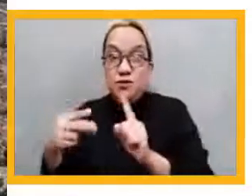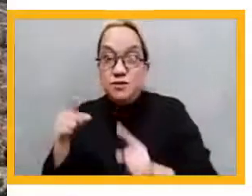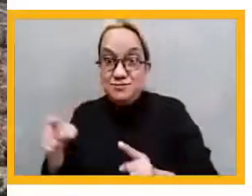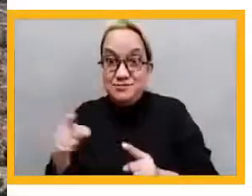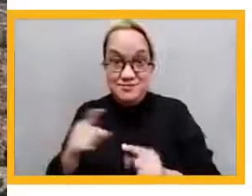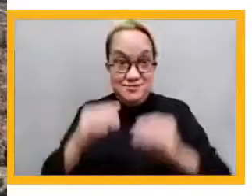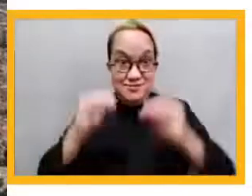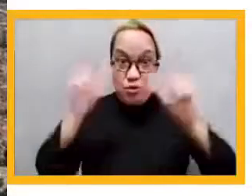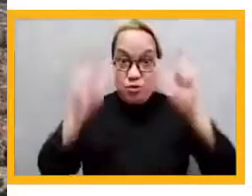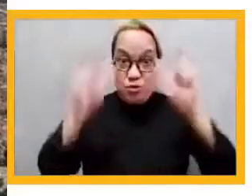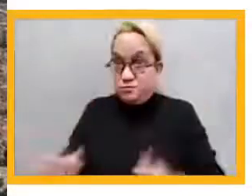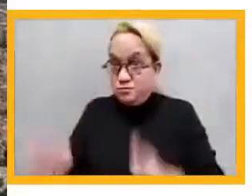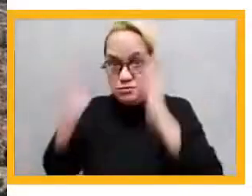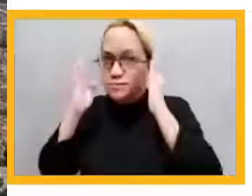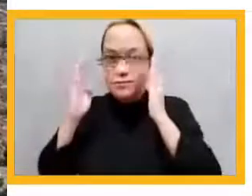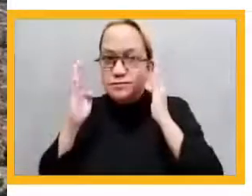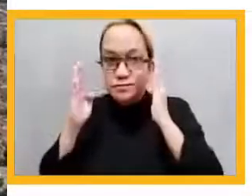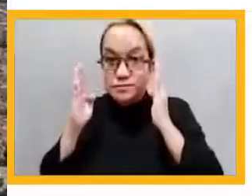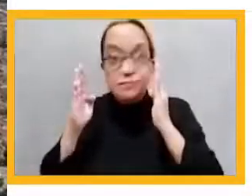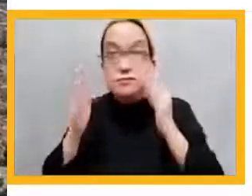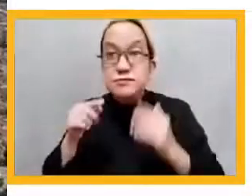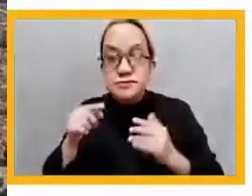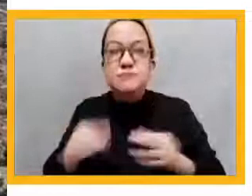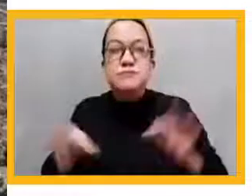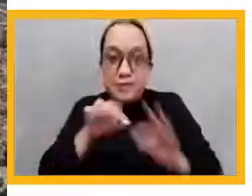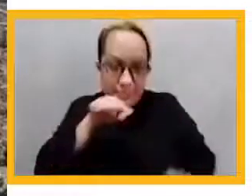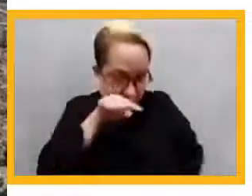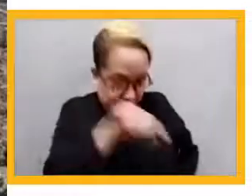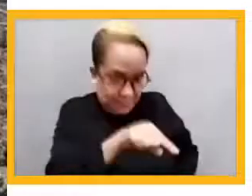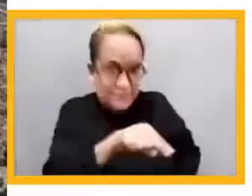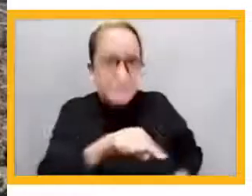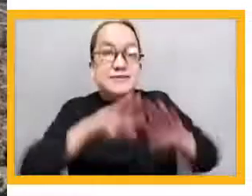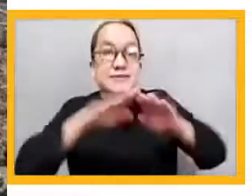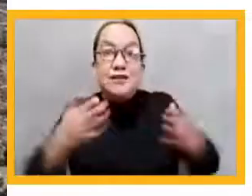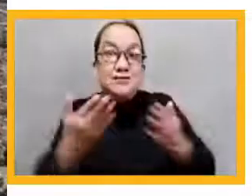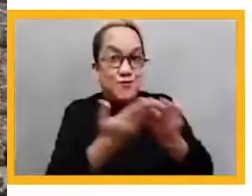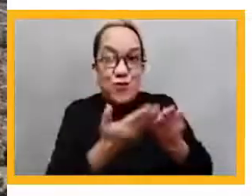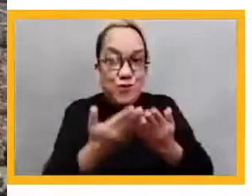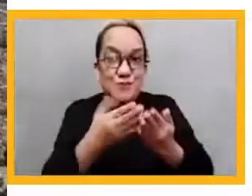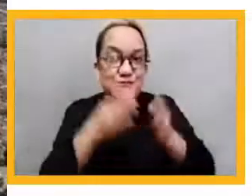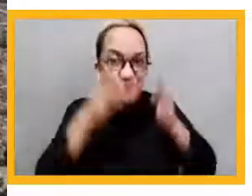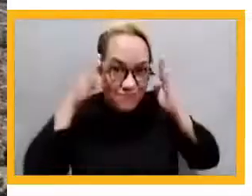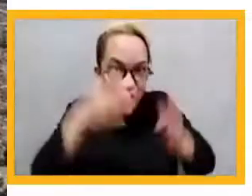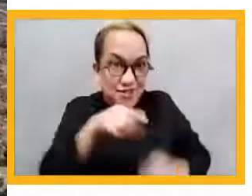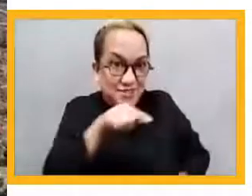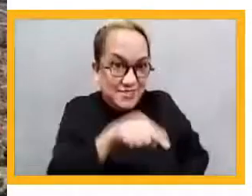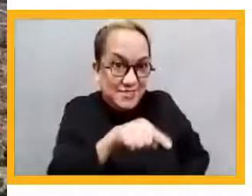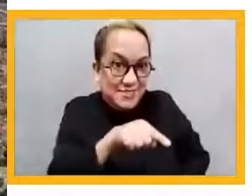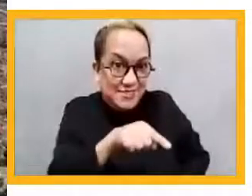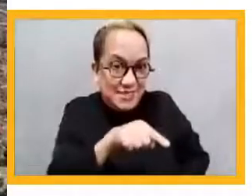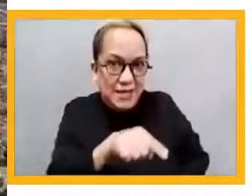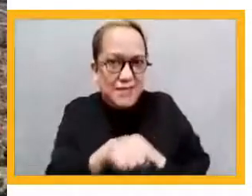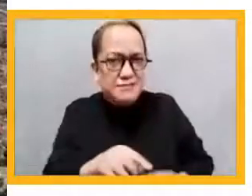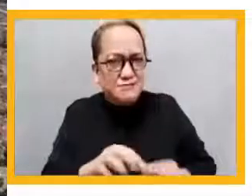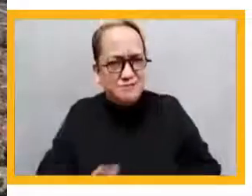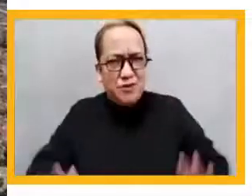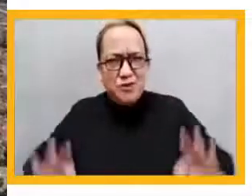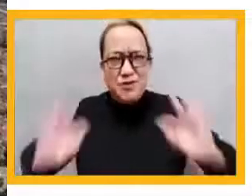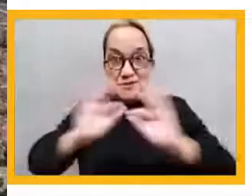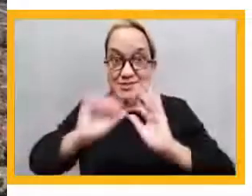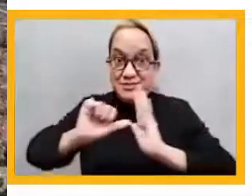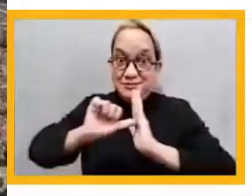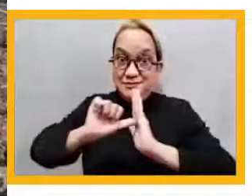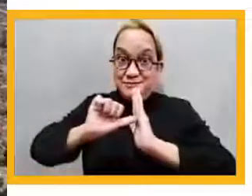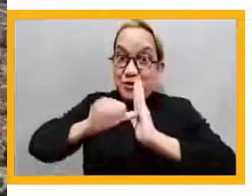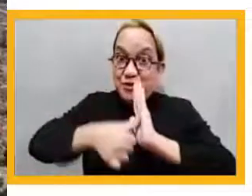systemically from the outset. And I think the most important of all is that we learned to demonstrate and